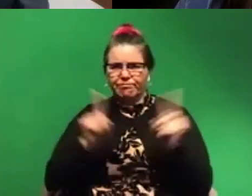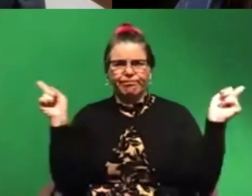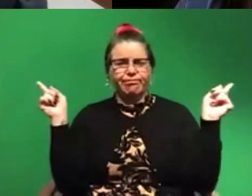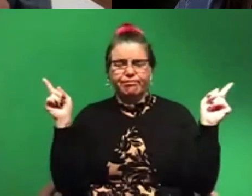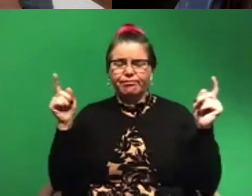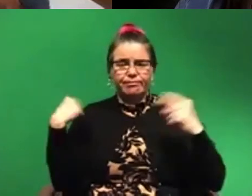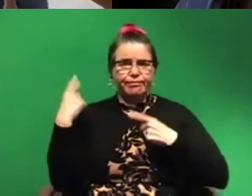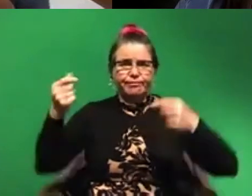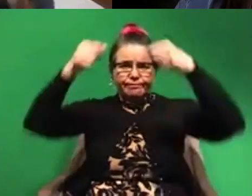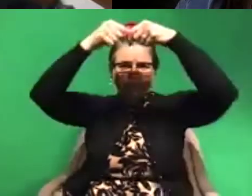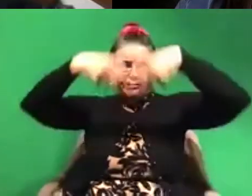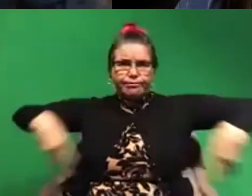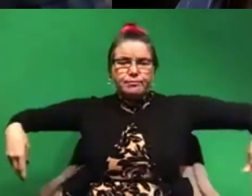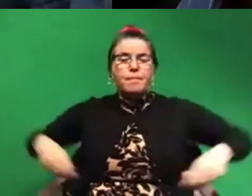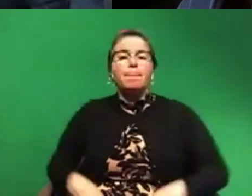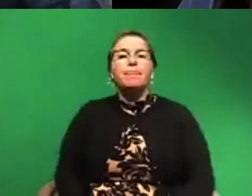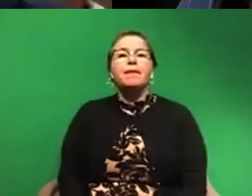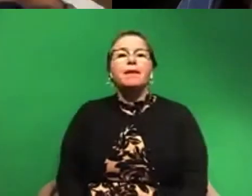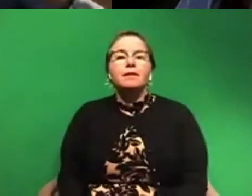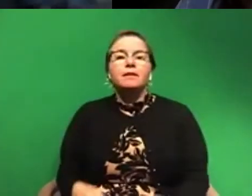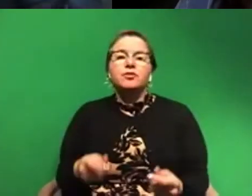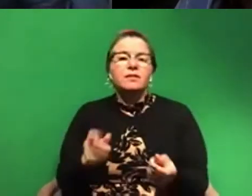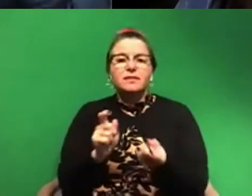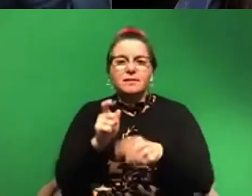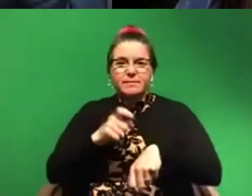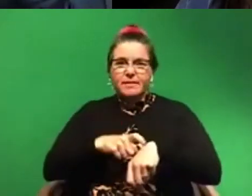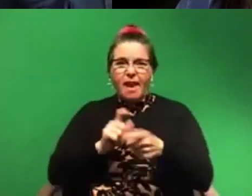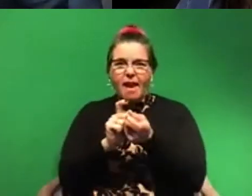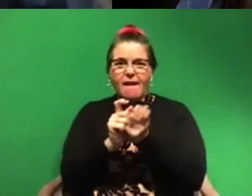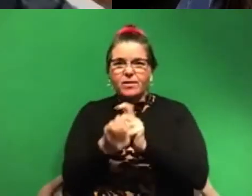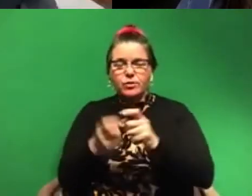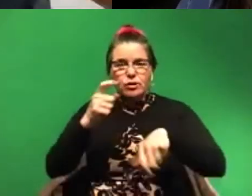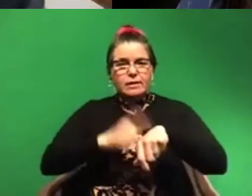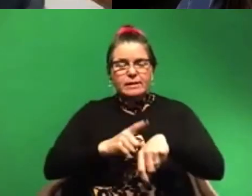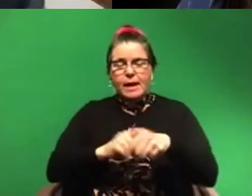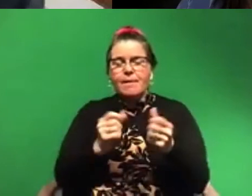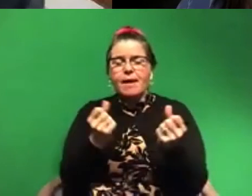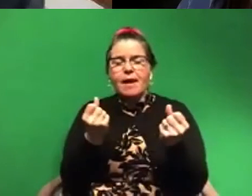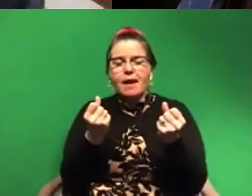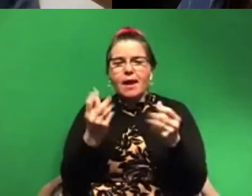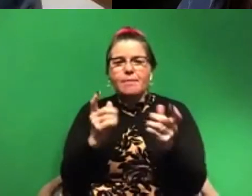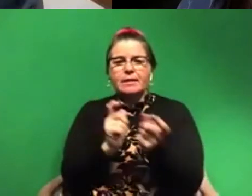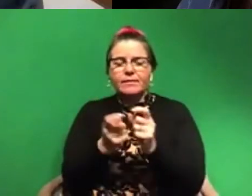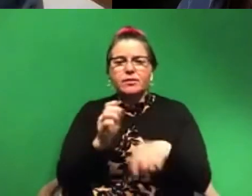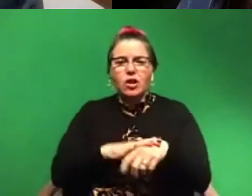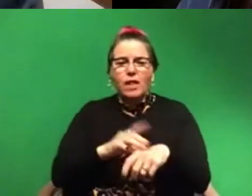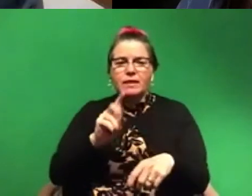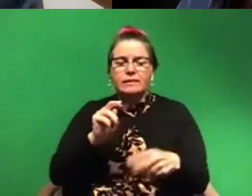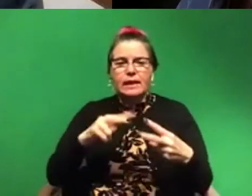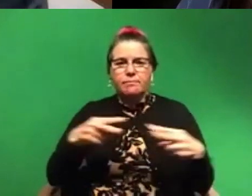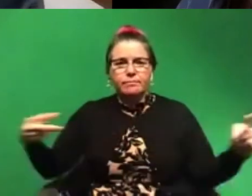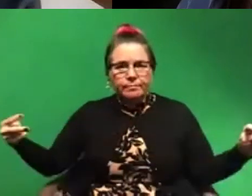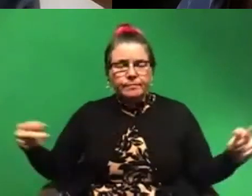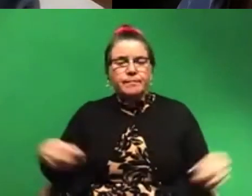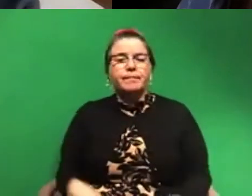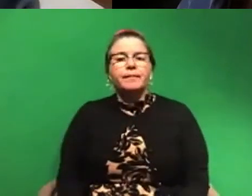Um, and it's a matter of evolutionary time. How many differences have accumulated on the DNA strand? So that's the, I won't say short,